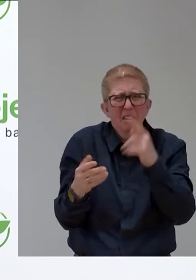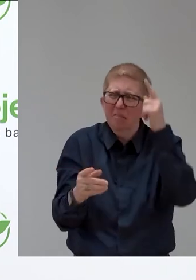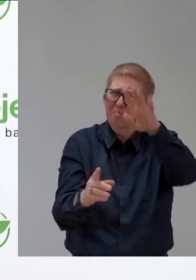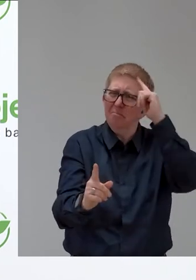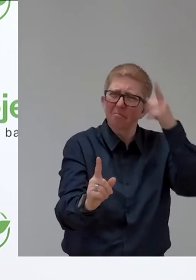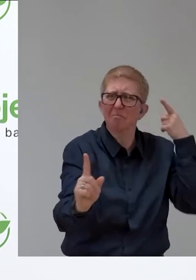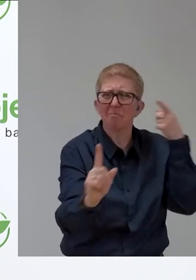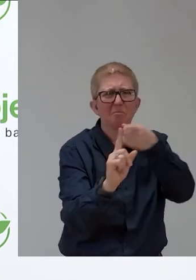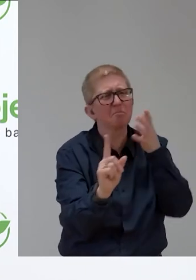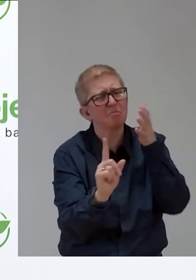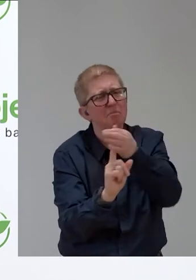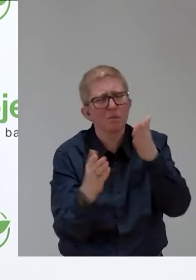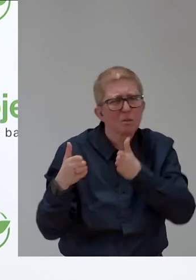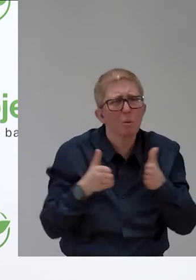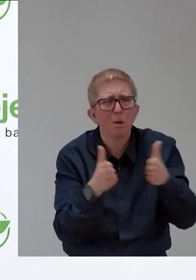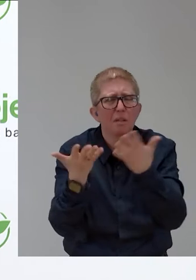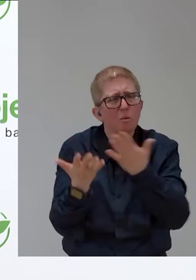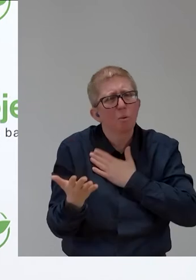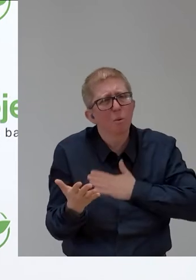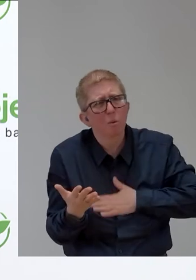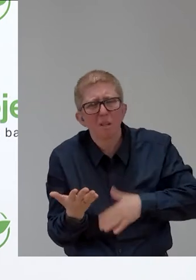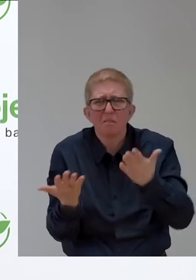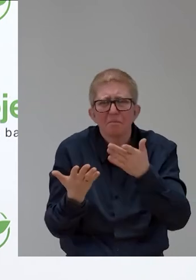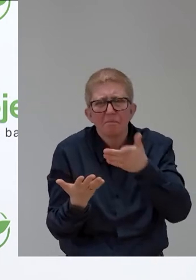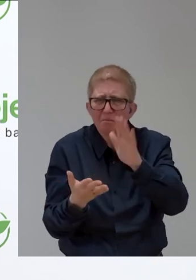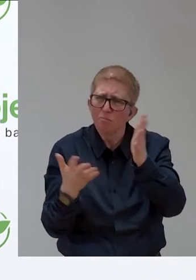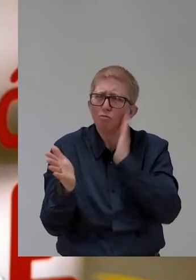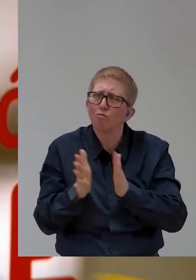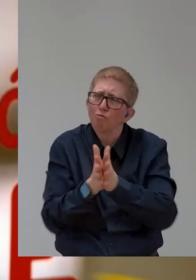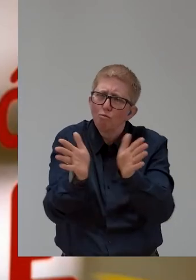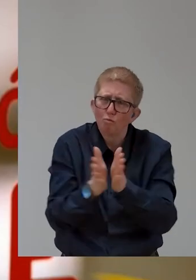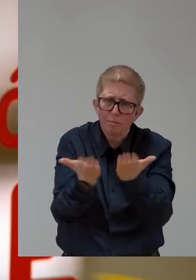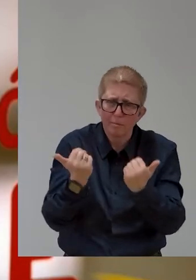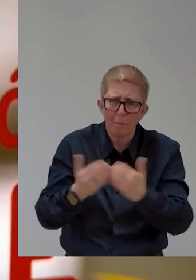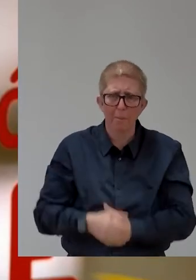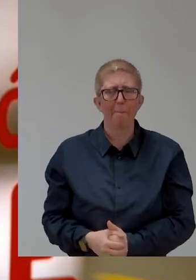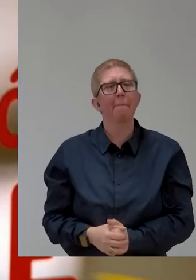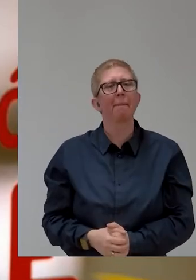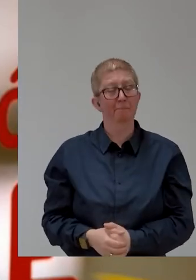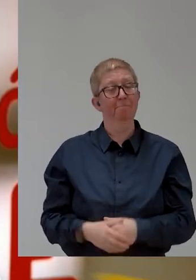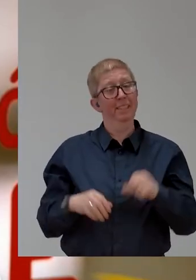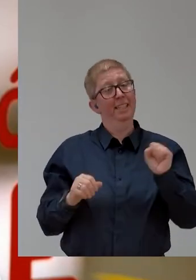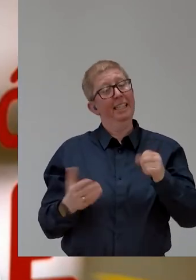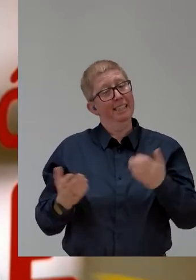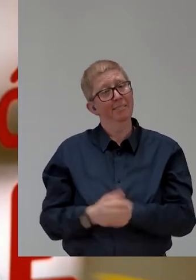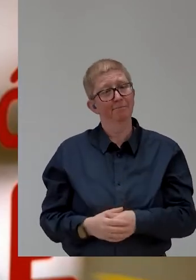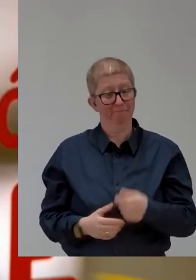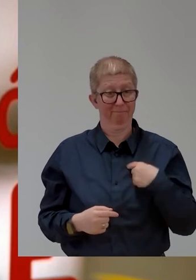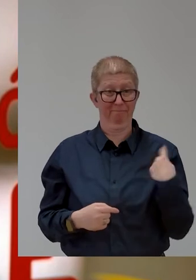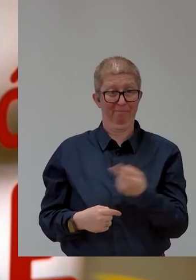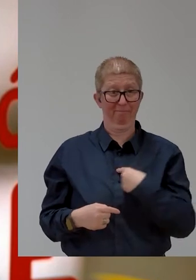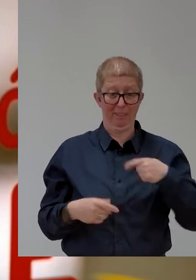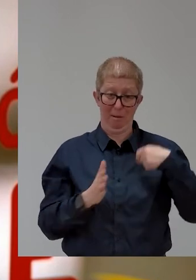us some background and some perspective on this program. Well, within the framework of this project